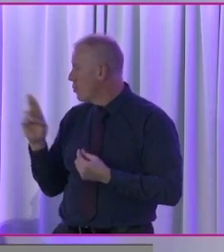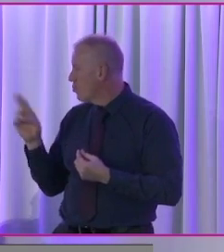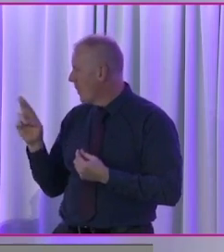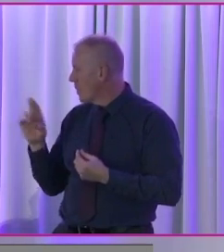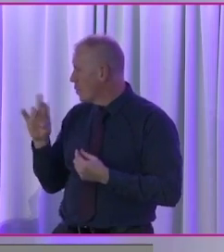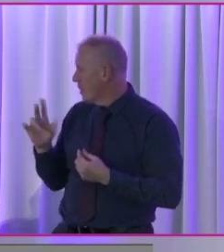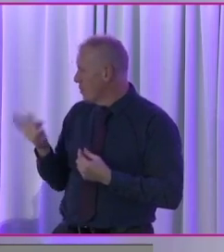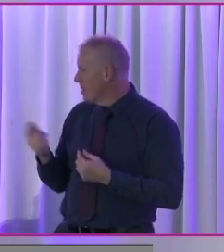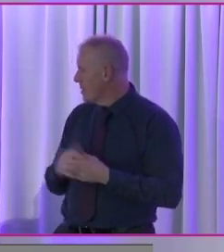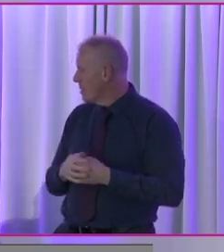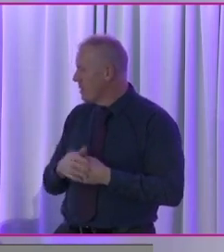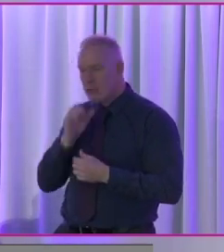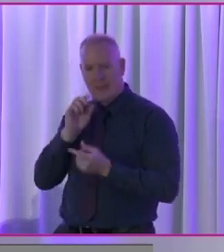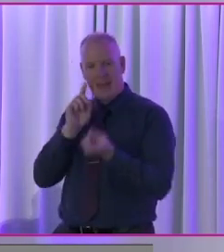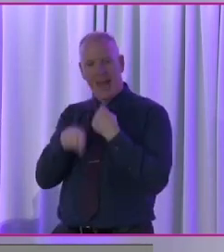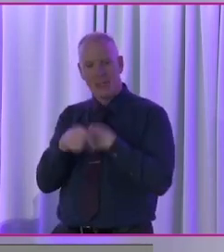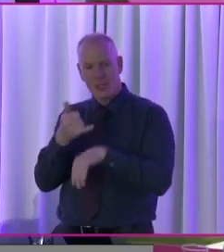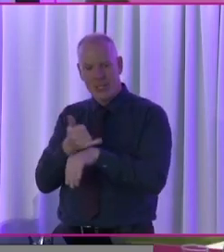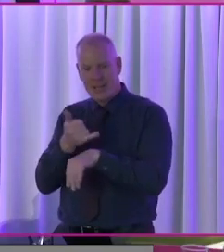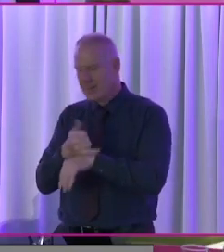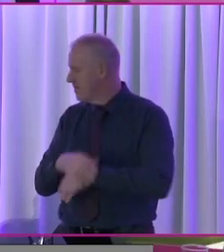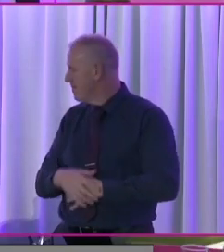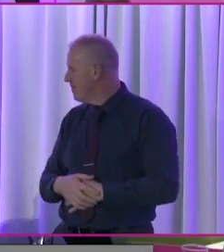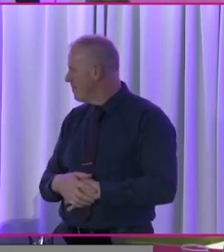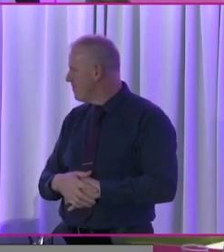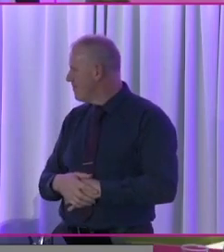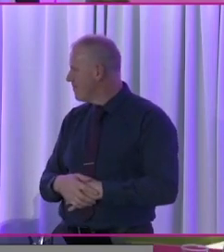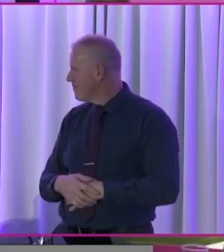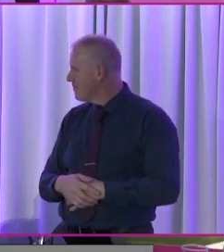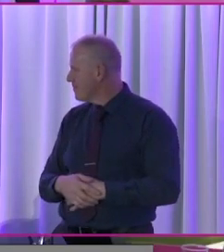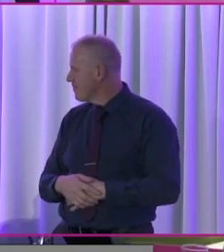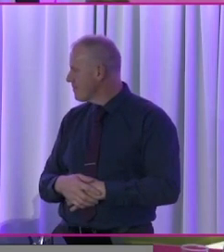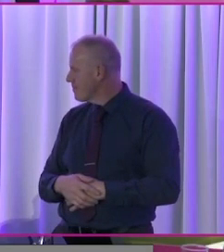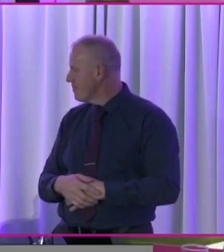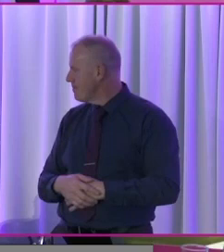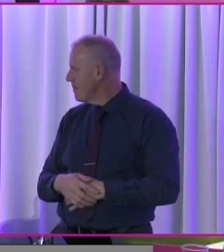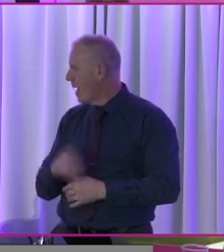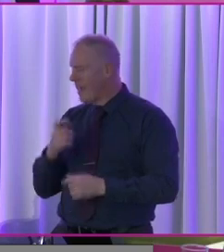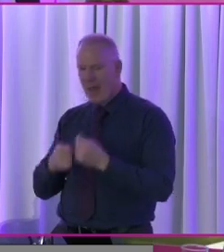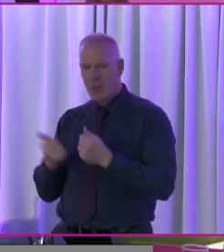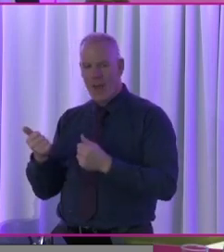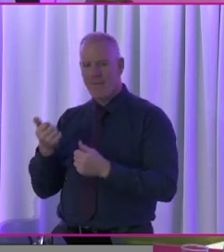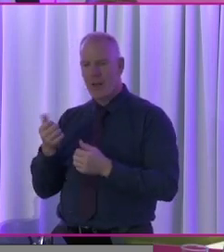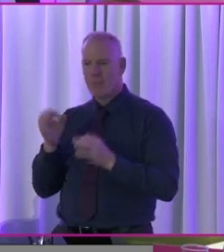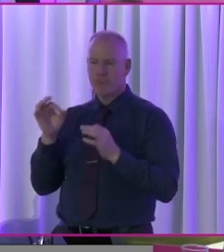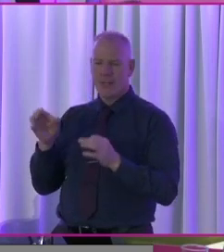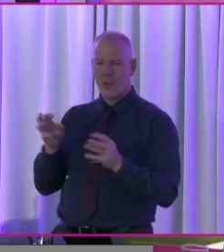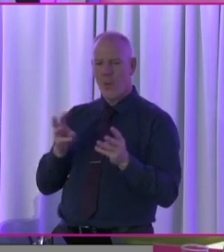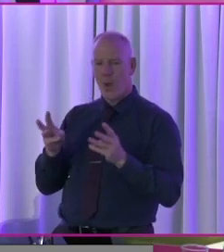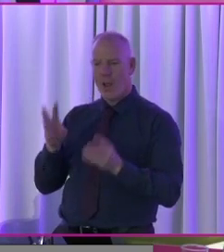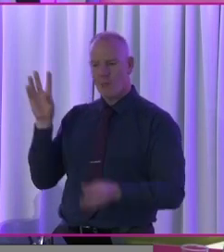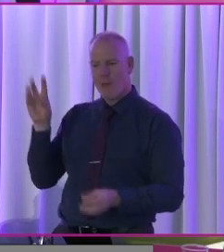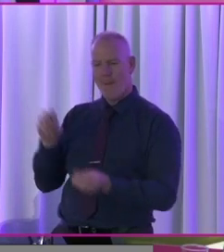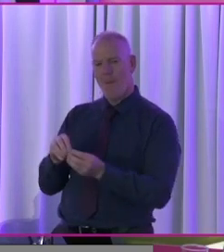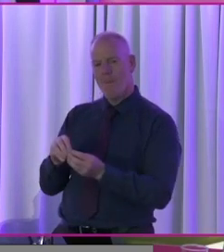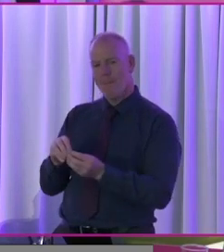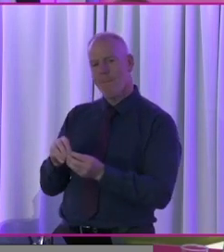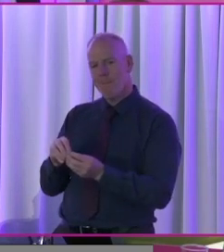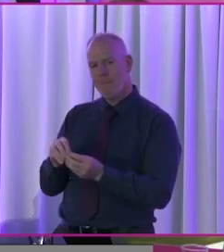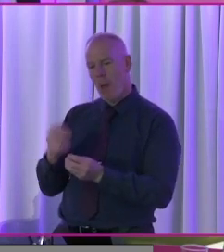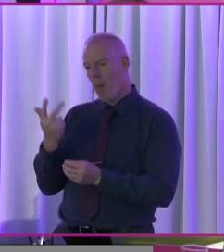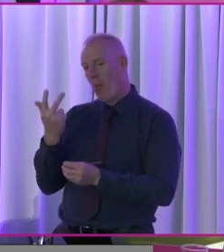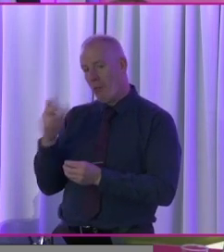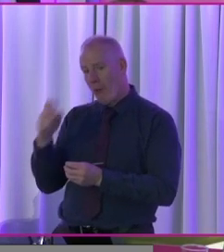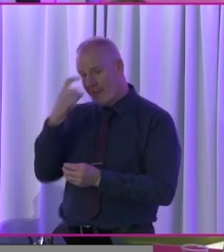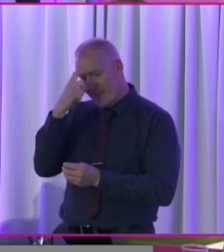a question because you haven't had a chance to come in there, Robert. Um, and I'm going to give you the great job of kind of wrapping up in, in